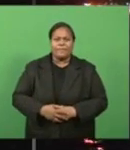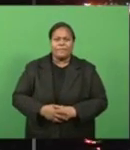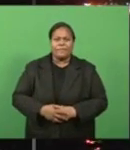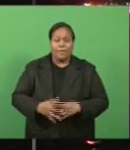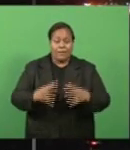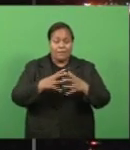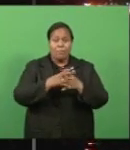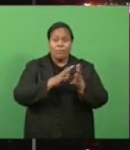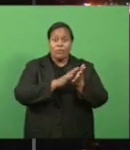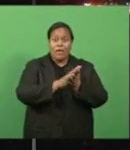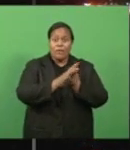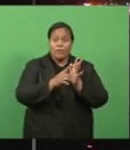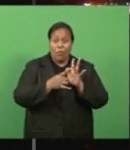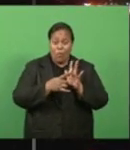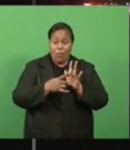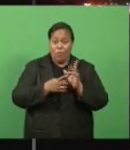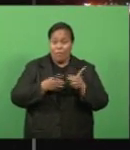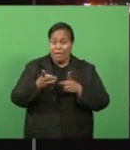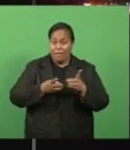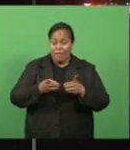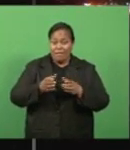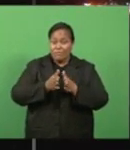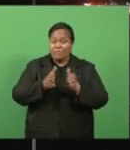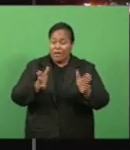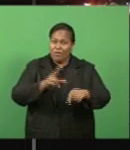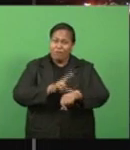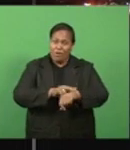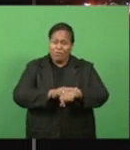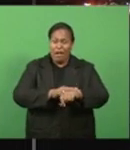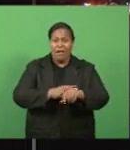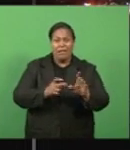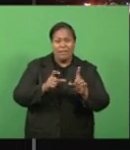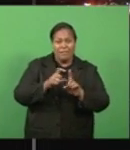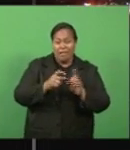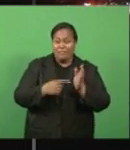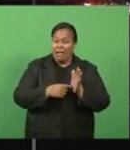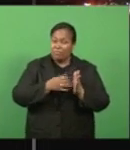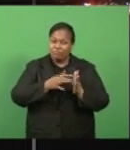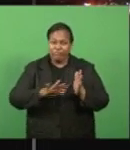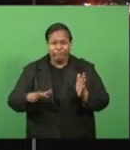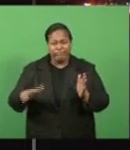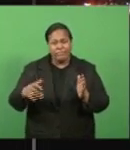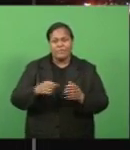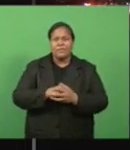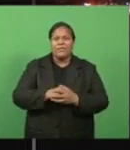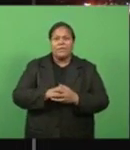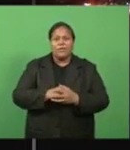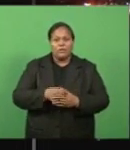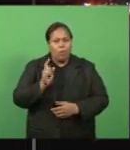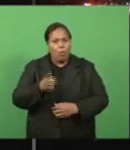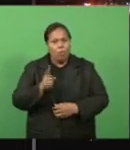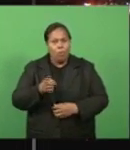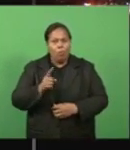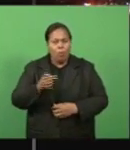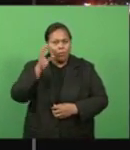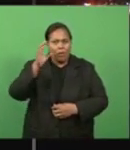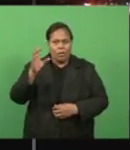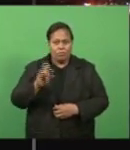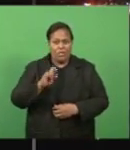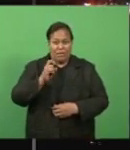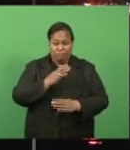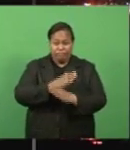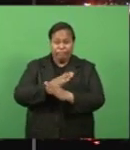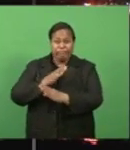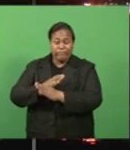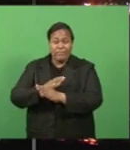Organization Director General Dr. Tedros Adhanom Ghebreyesus has warned countries that a premature lifting of restrictions to